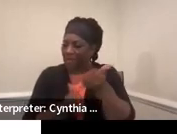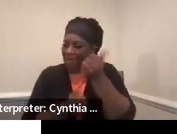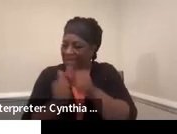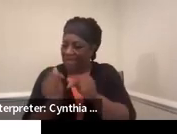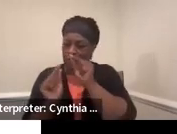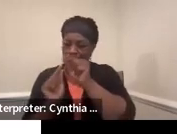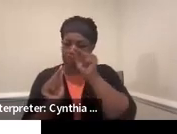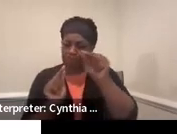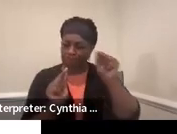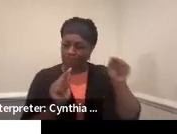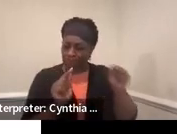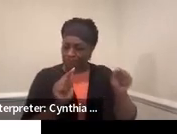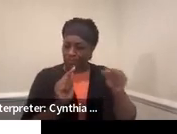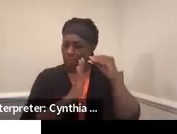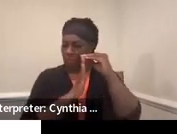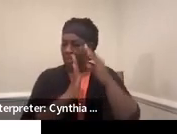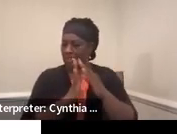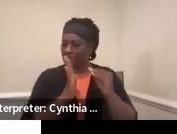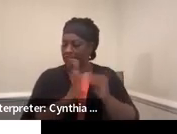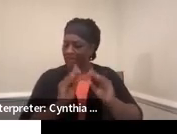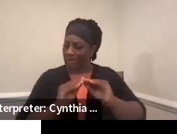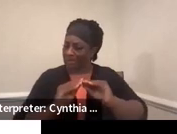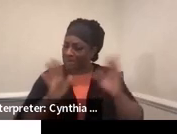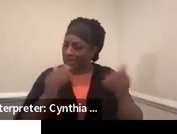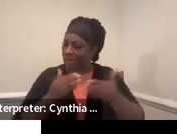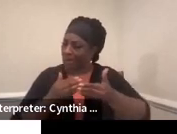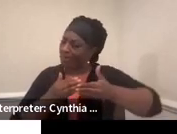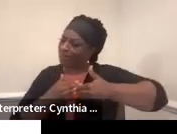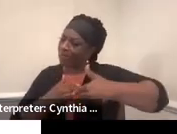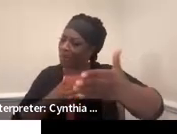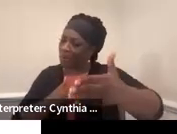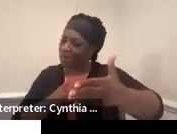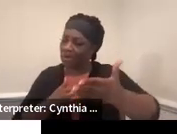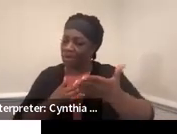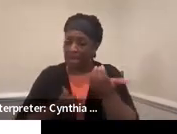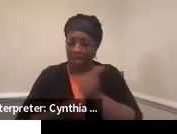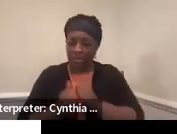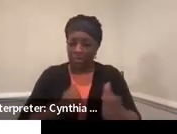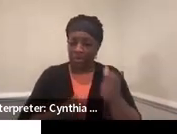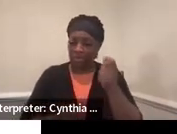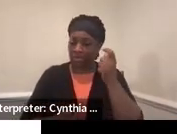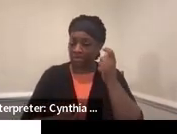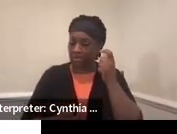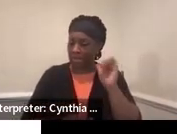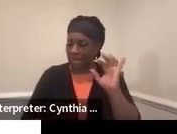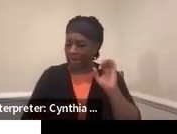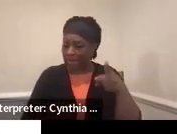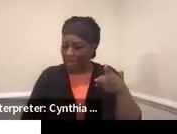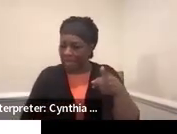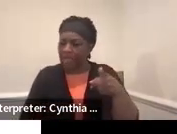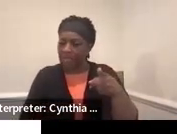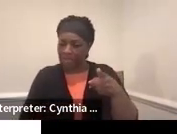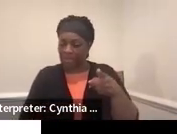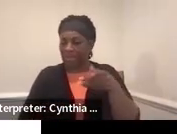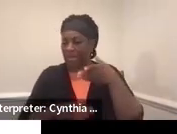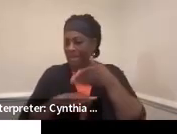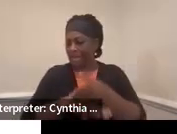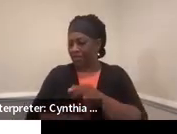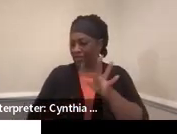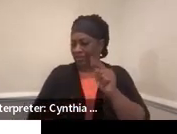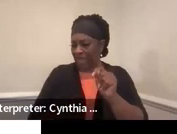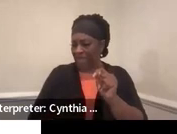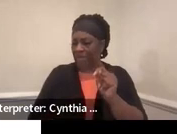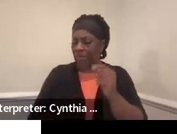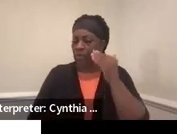as well. So it's clear going forward. Anybody that is looking at IEP after the fact will